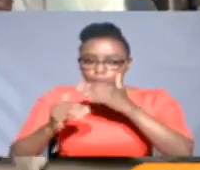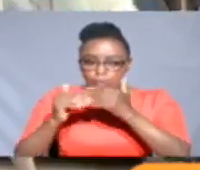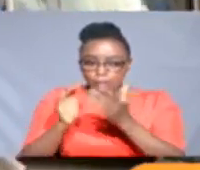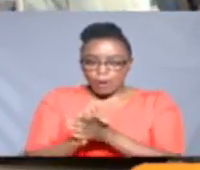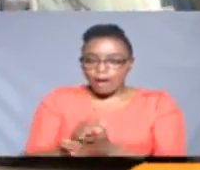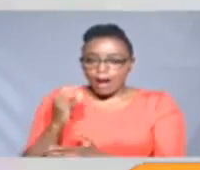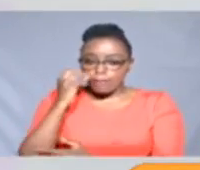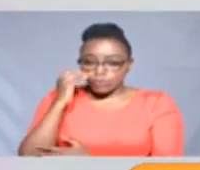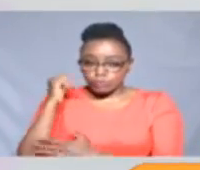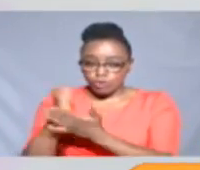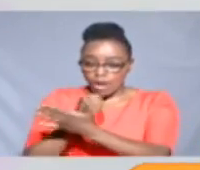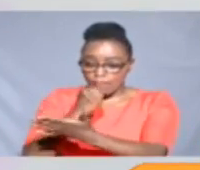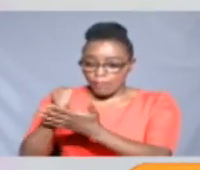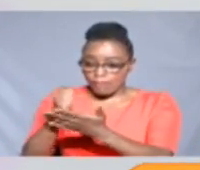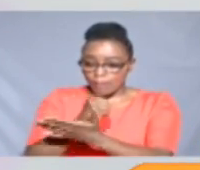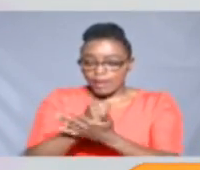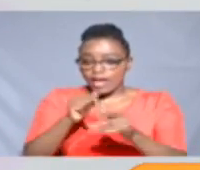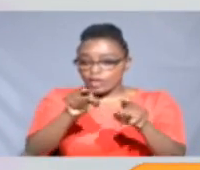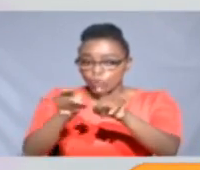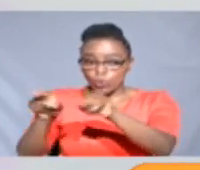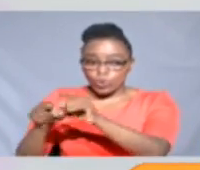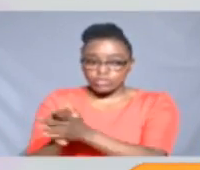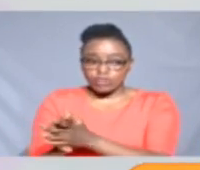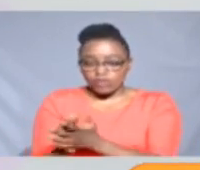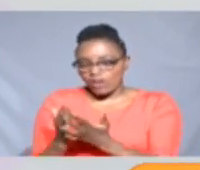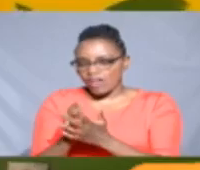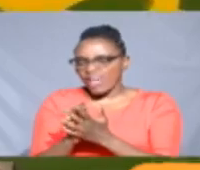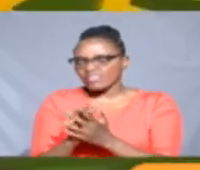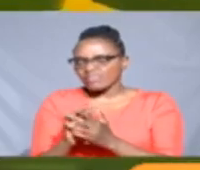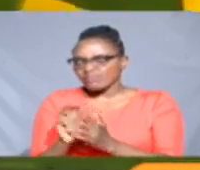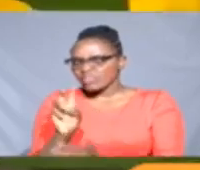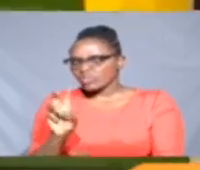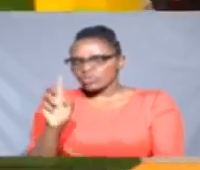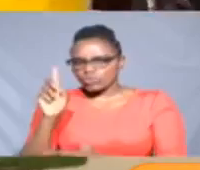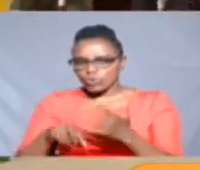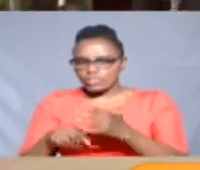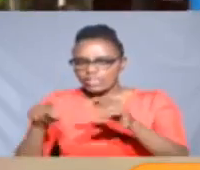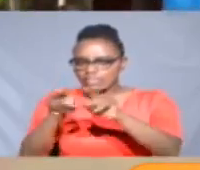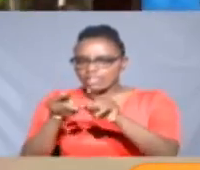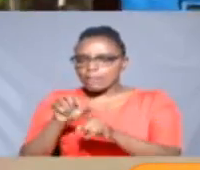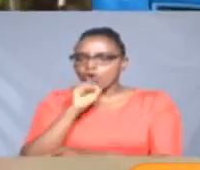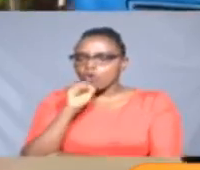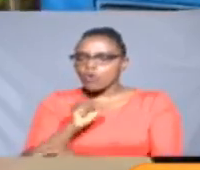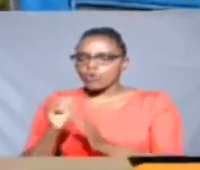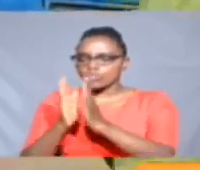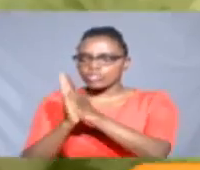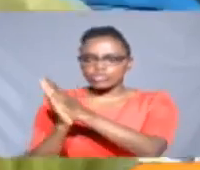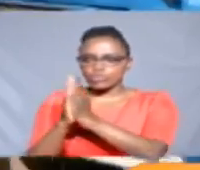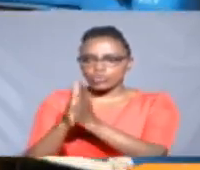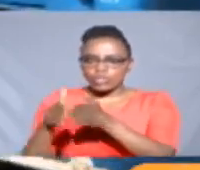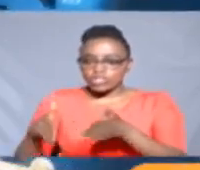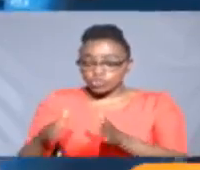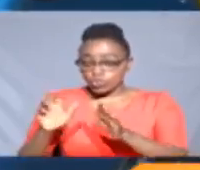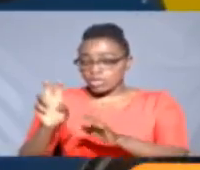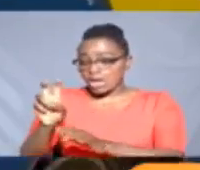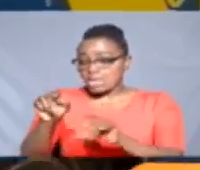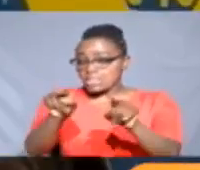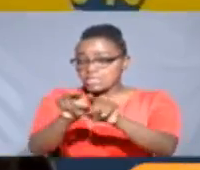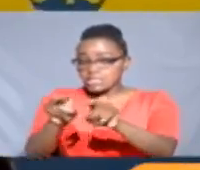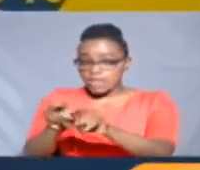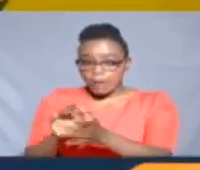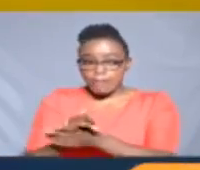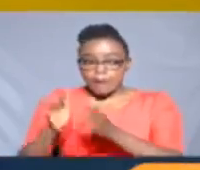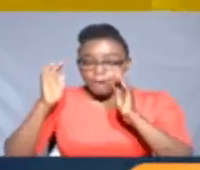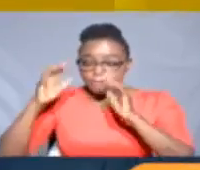at the current Tomboyer post office. And of course, our sport check shows the same old story of the street looking